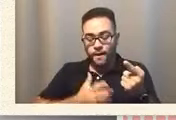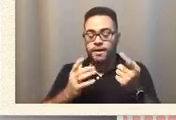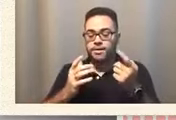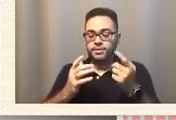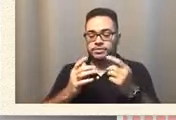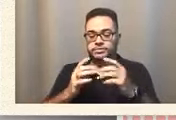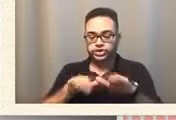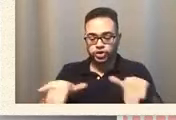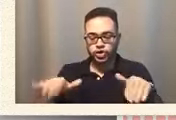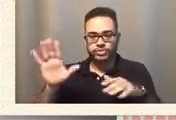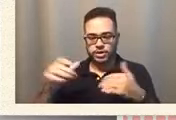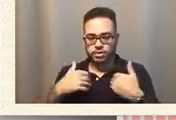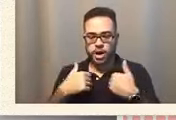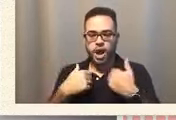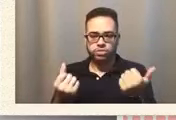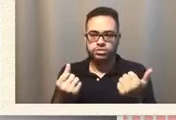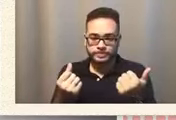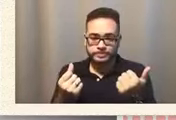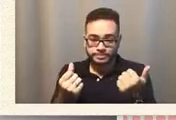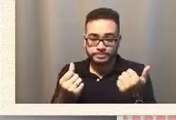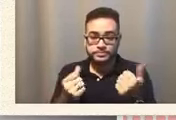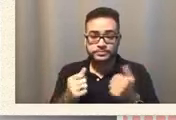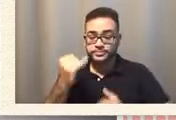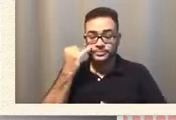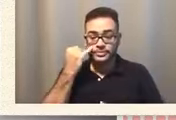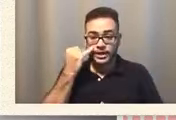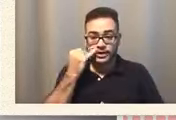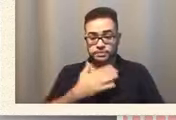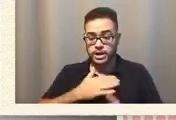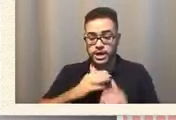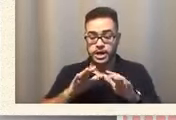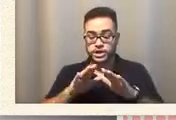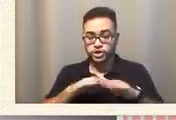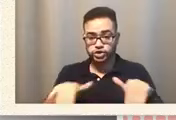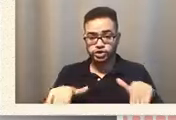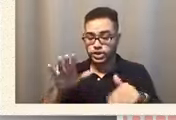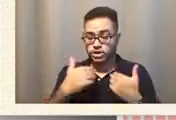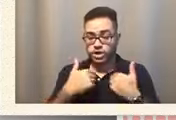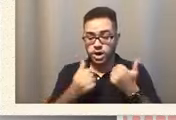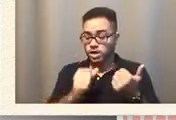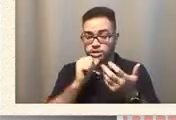health and wellness is not up to par, I'm not doing very well.